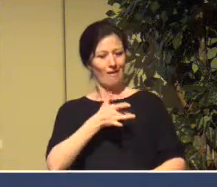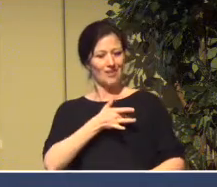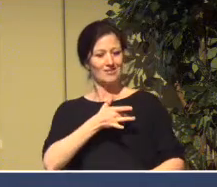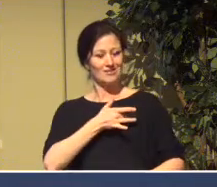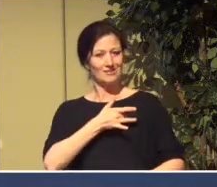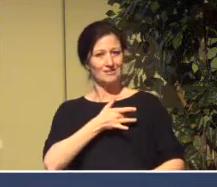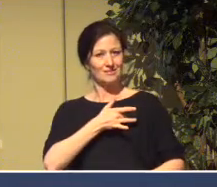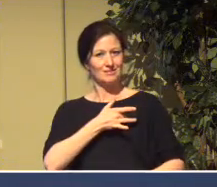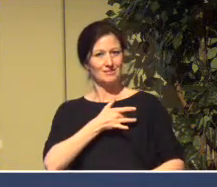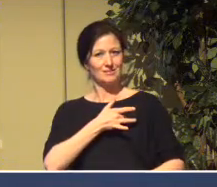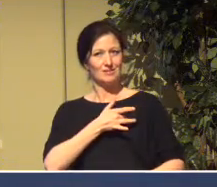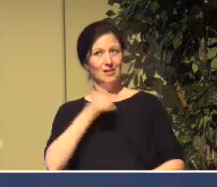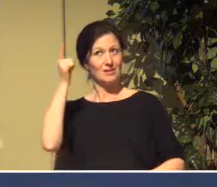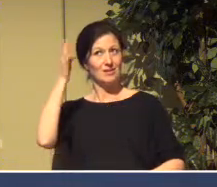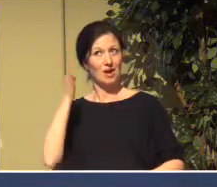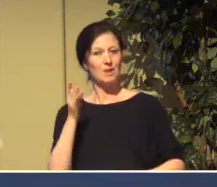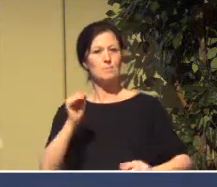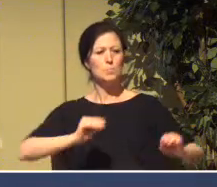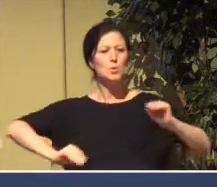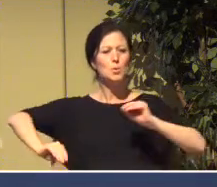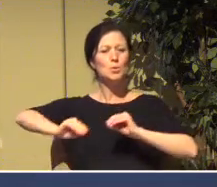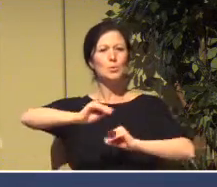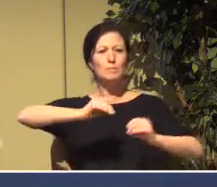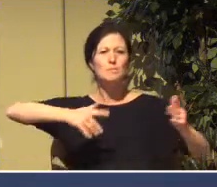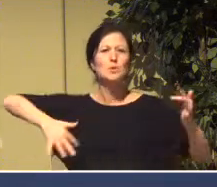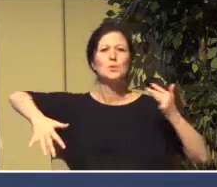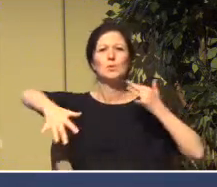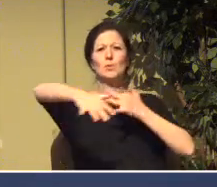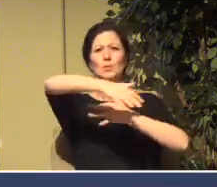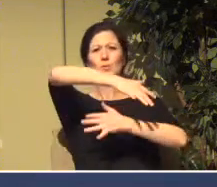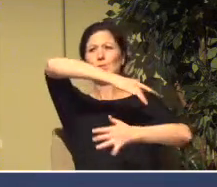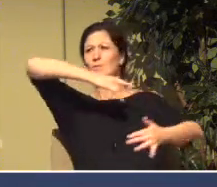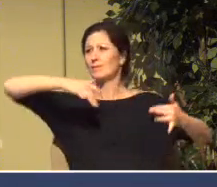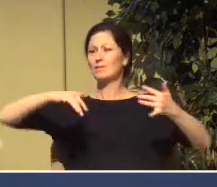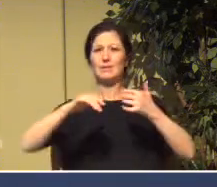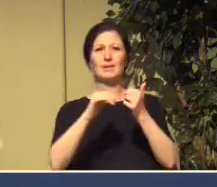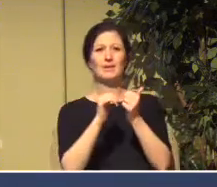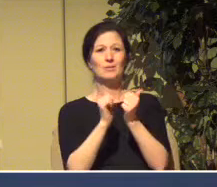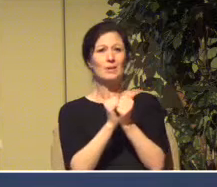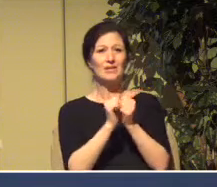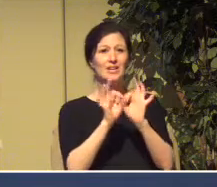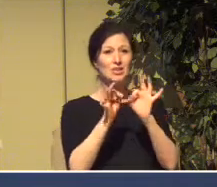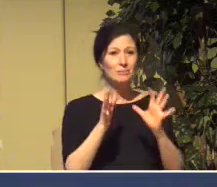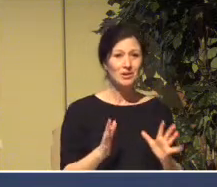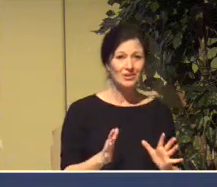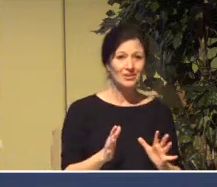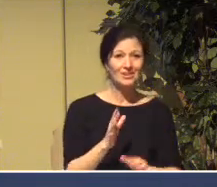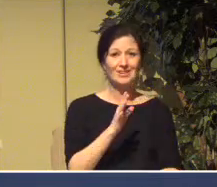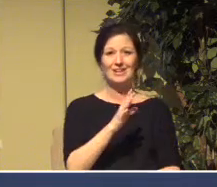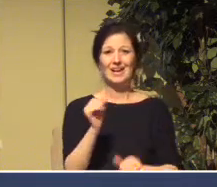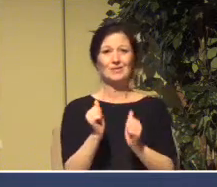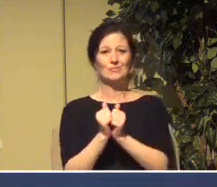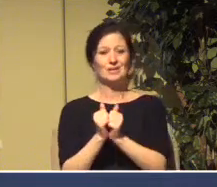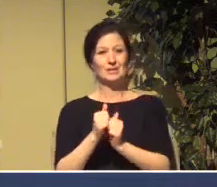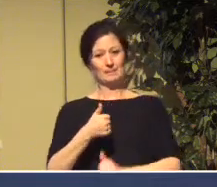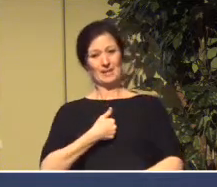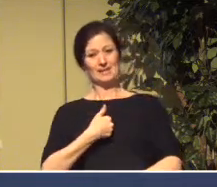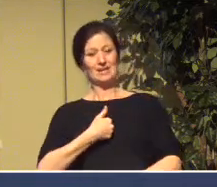that we do here. He moves as I speak and as our interpreter interprets. He moves.